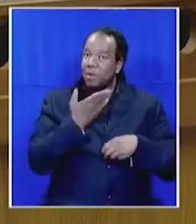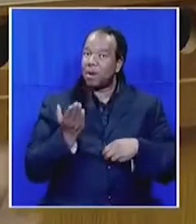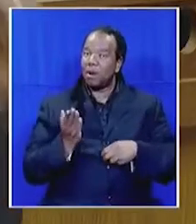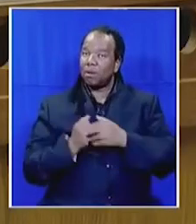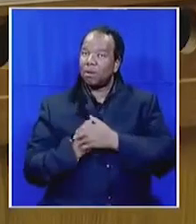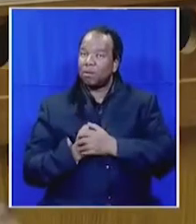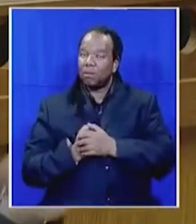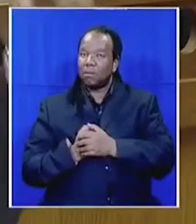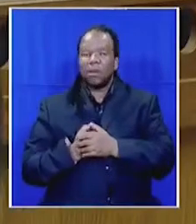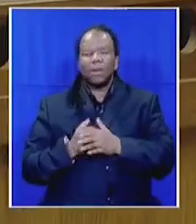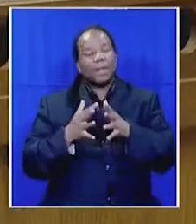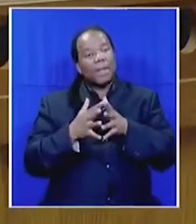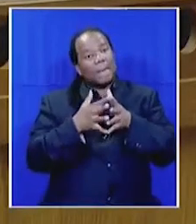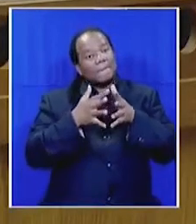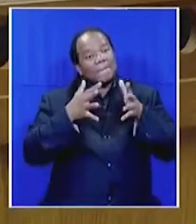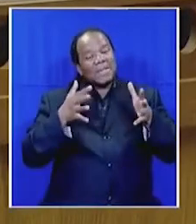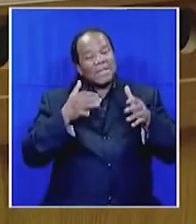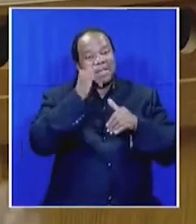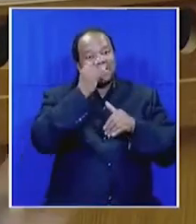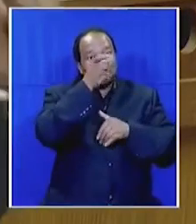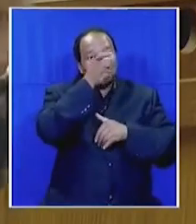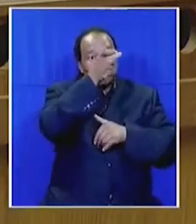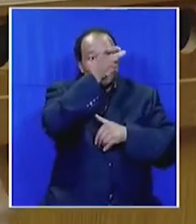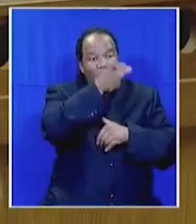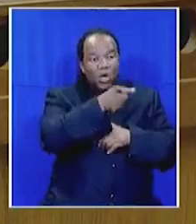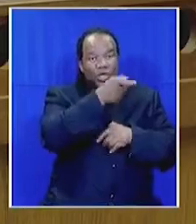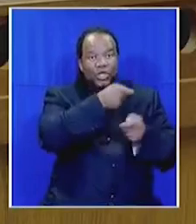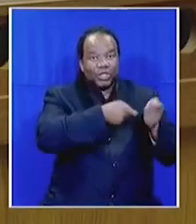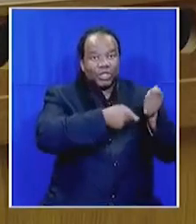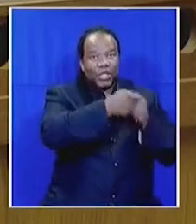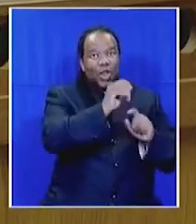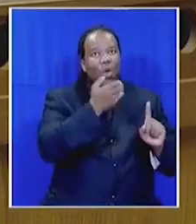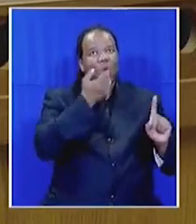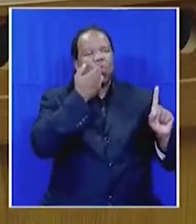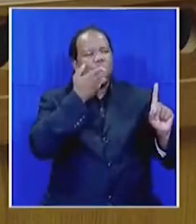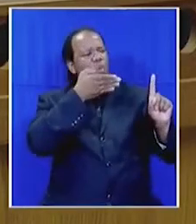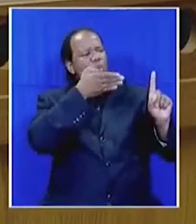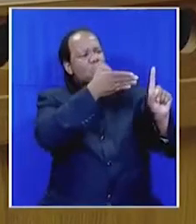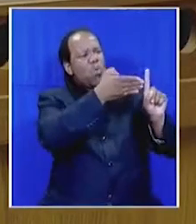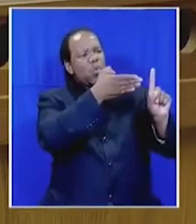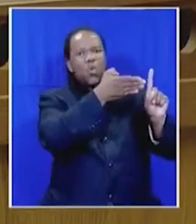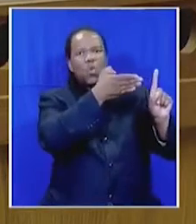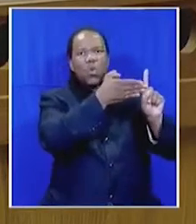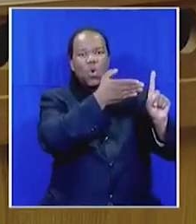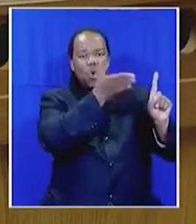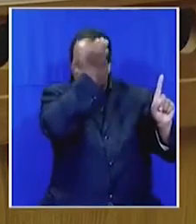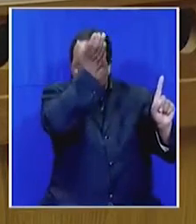the biggest sellout in our country is none other than President Zuma. see,